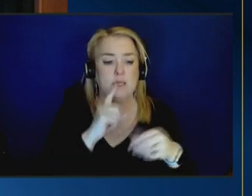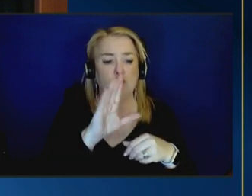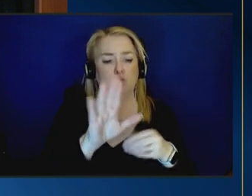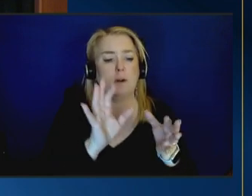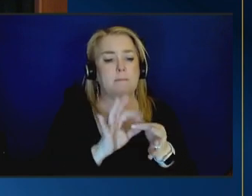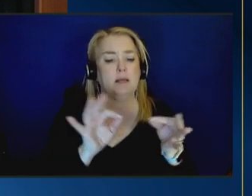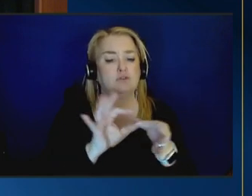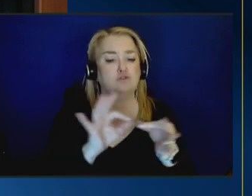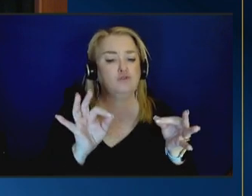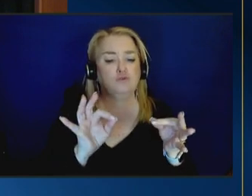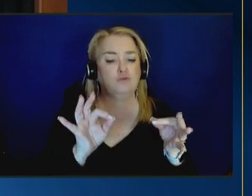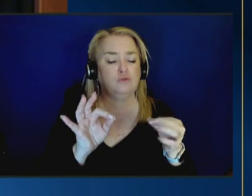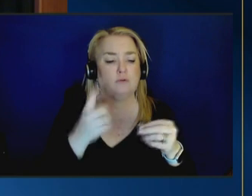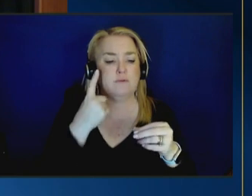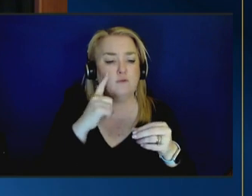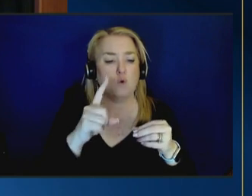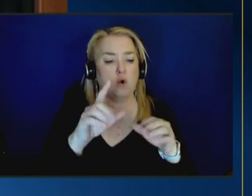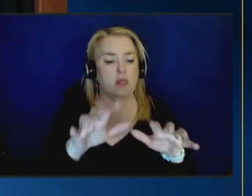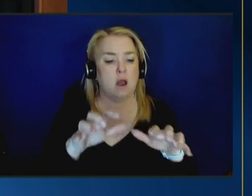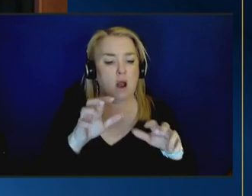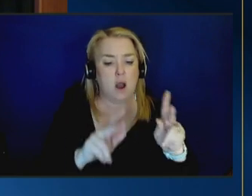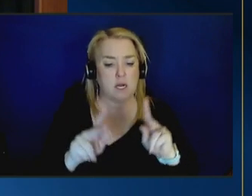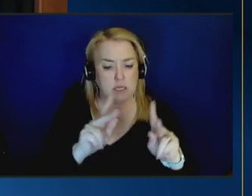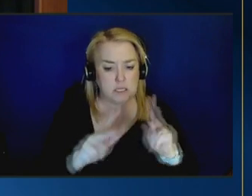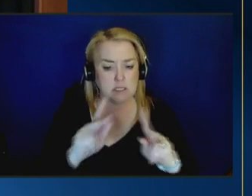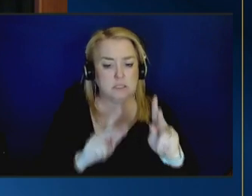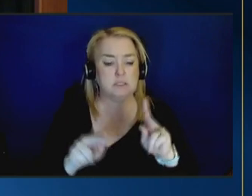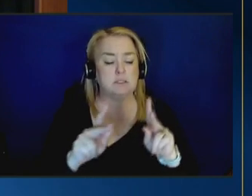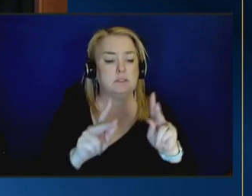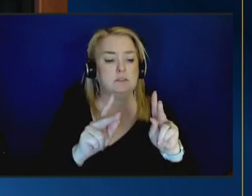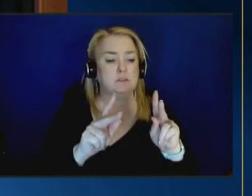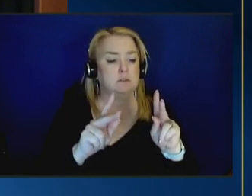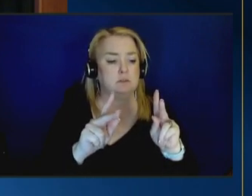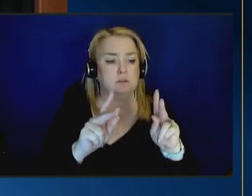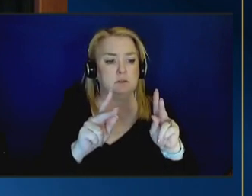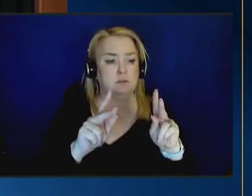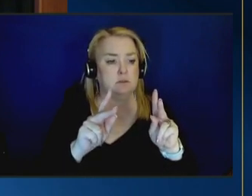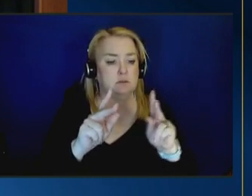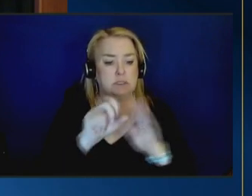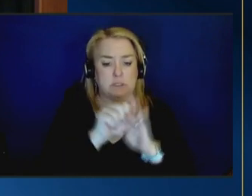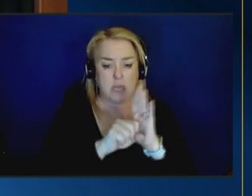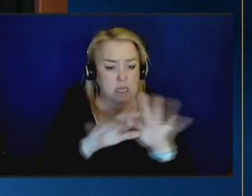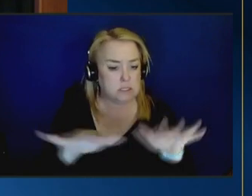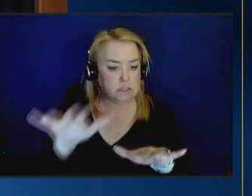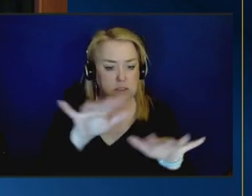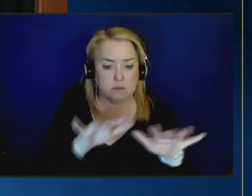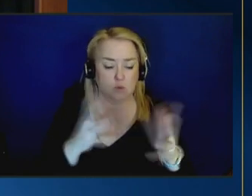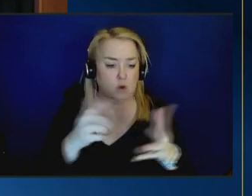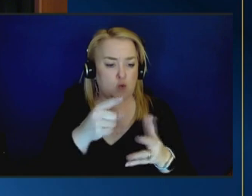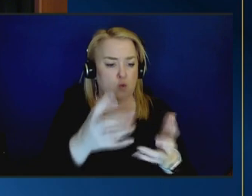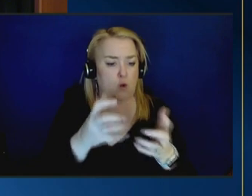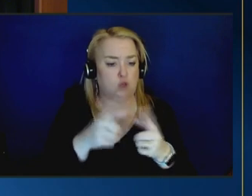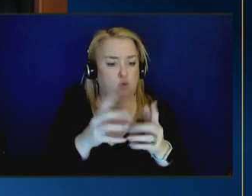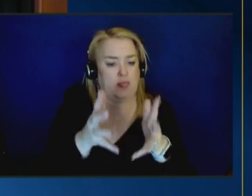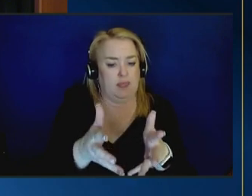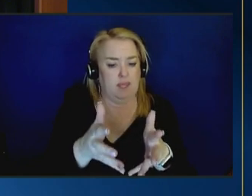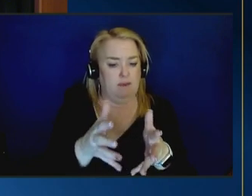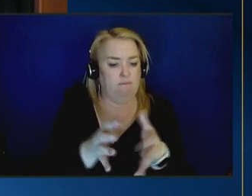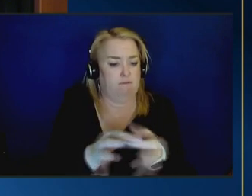um the audience to jurisdictions about family first what do you want to leave them with um